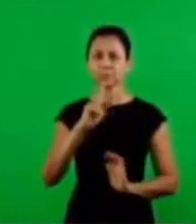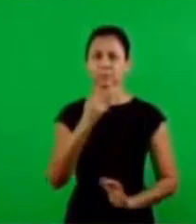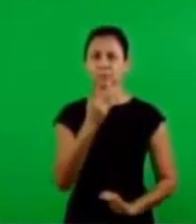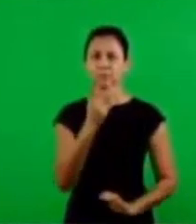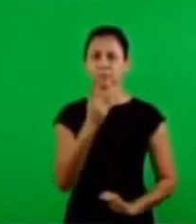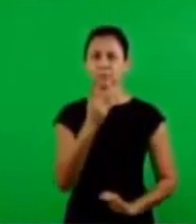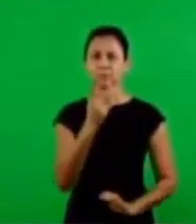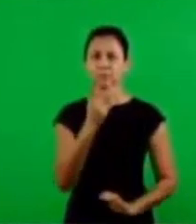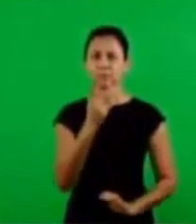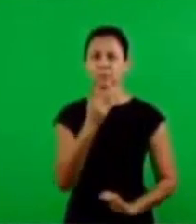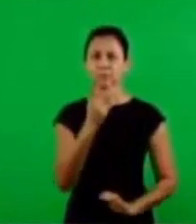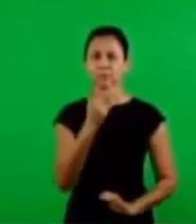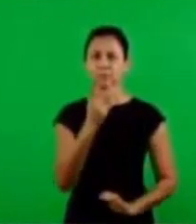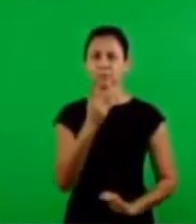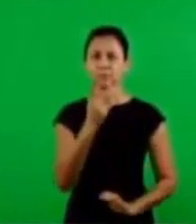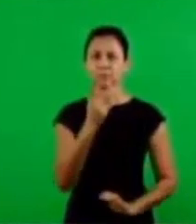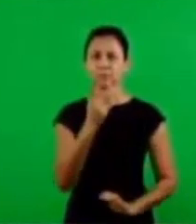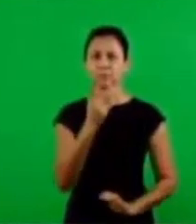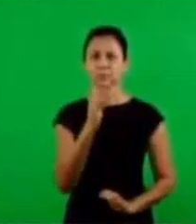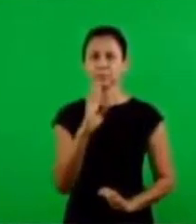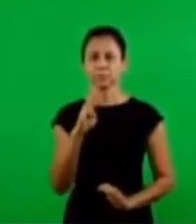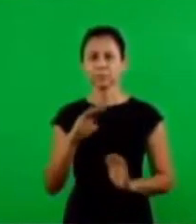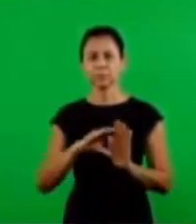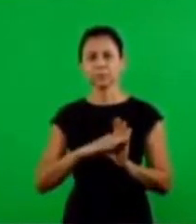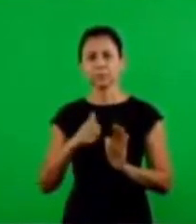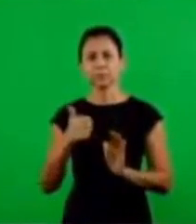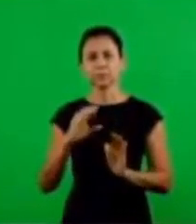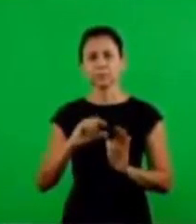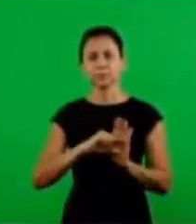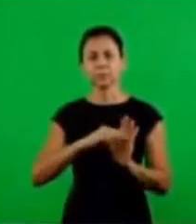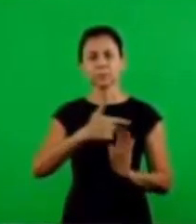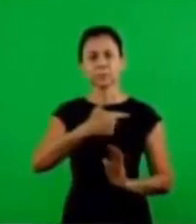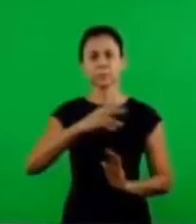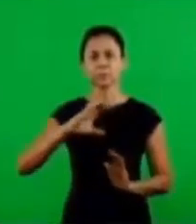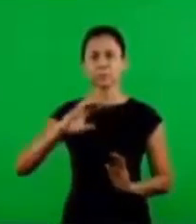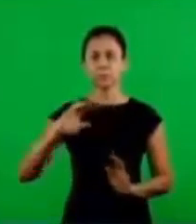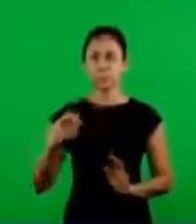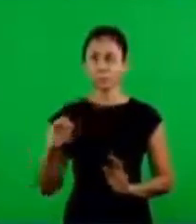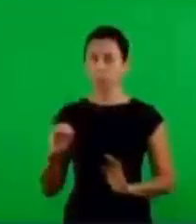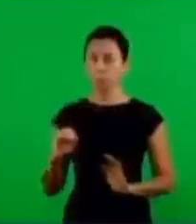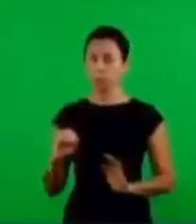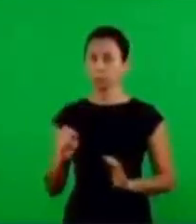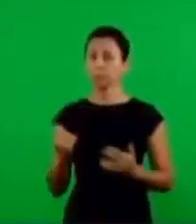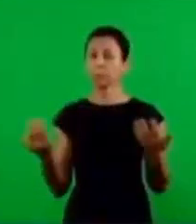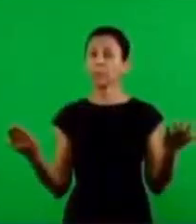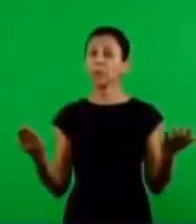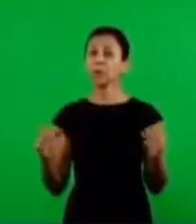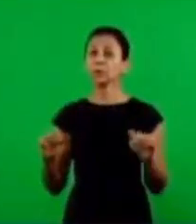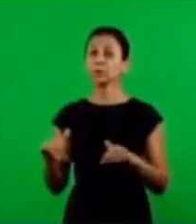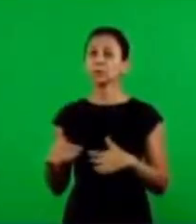The answer is 10, 20. So,